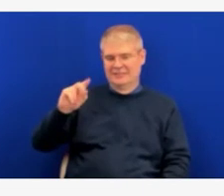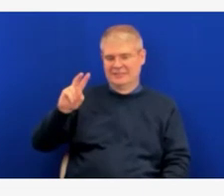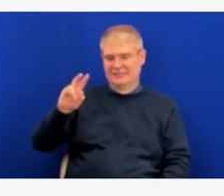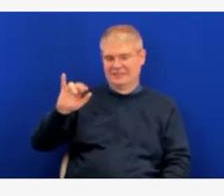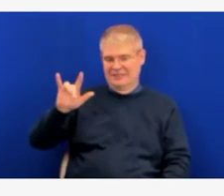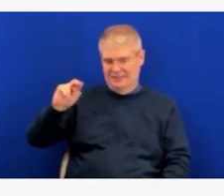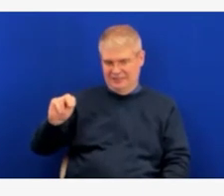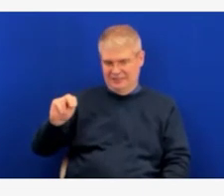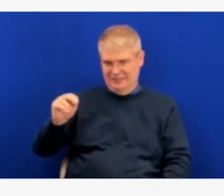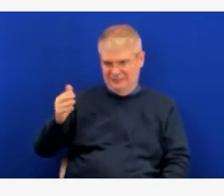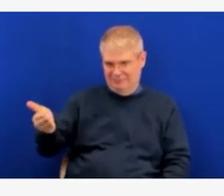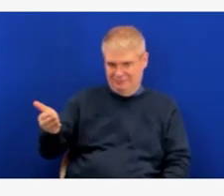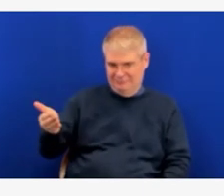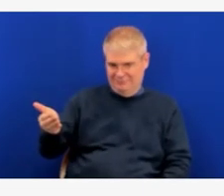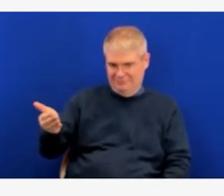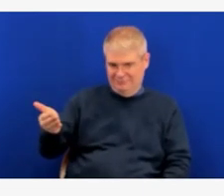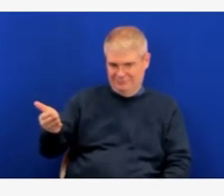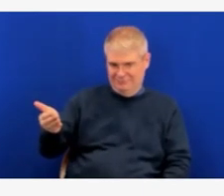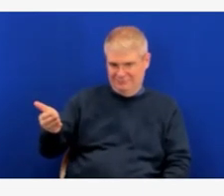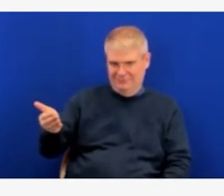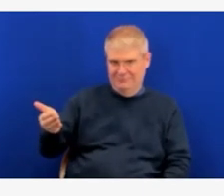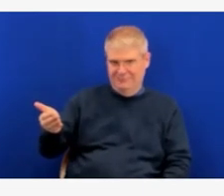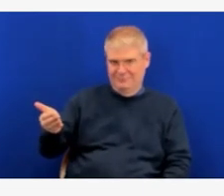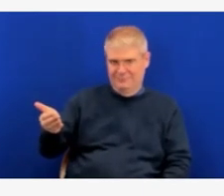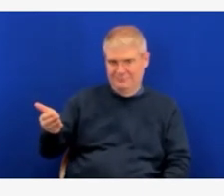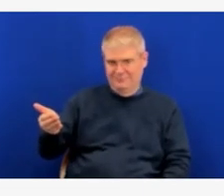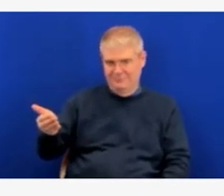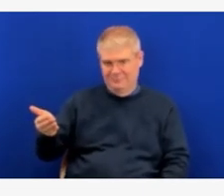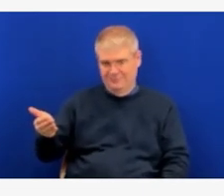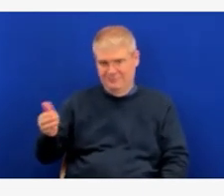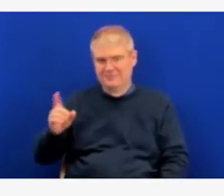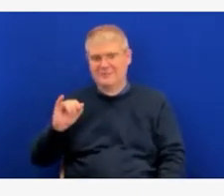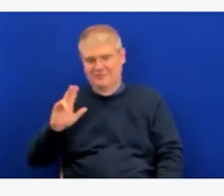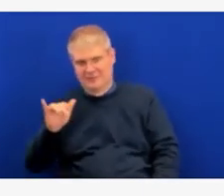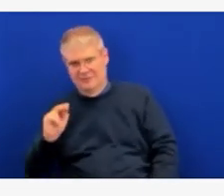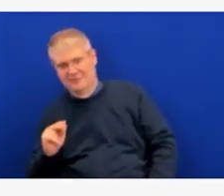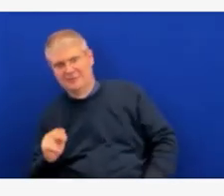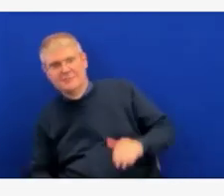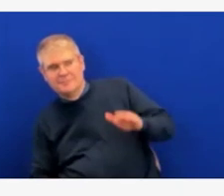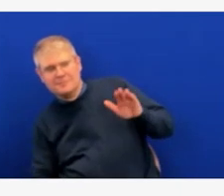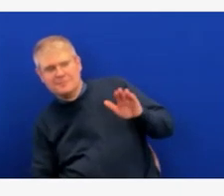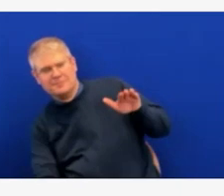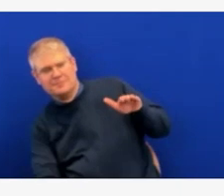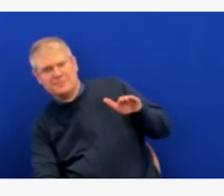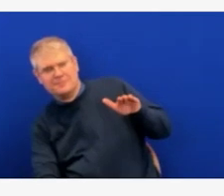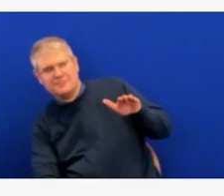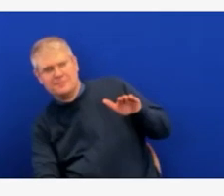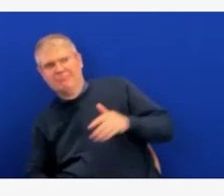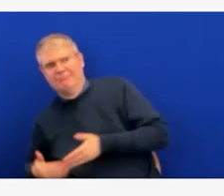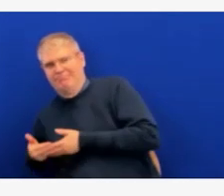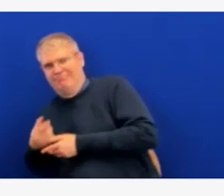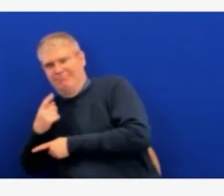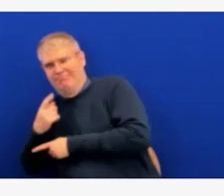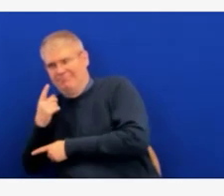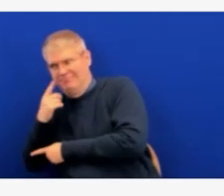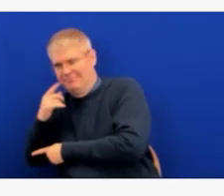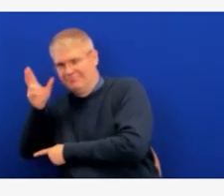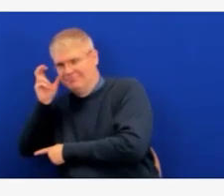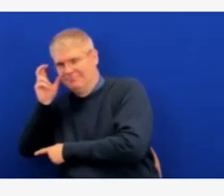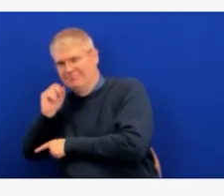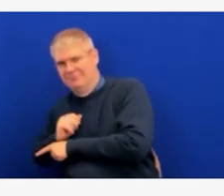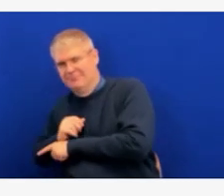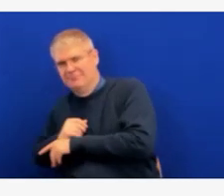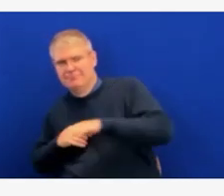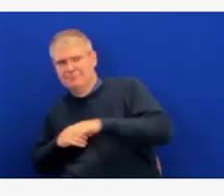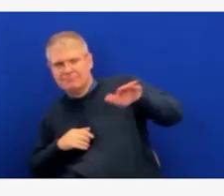I was wondering, and I think this is probably a question for Dr. Turner or Dr. Hahn. I know